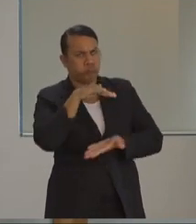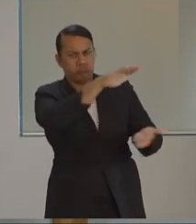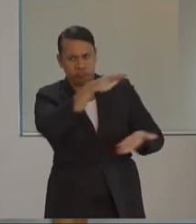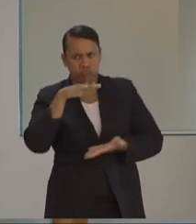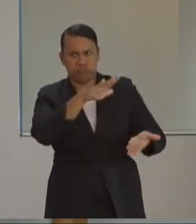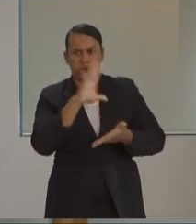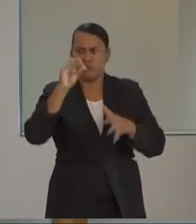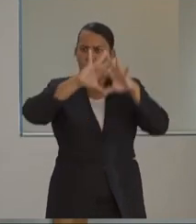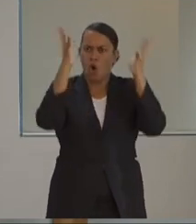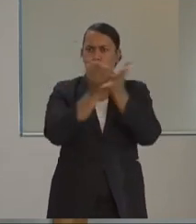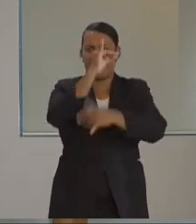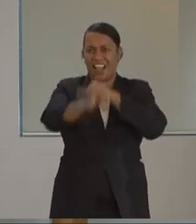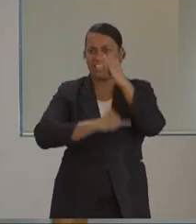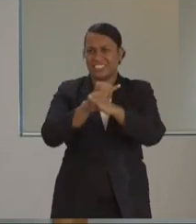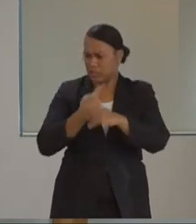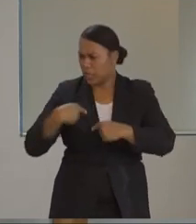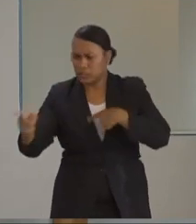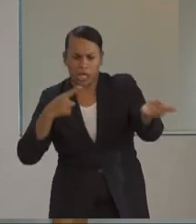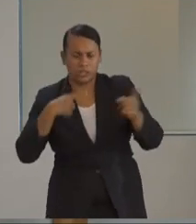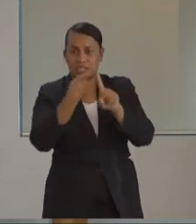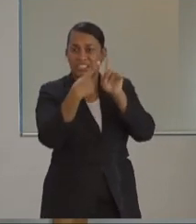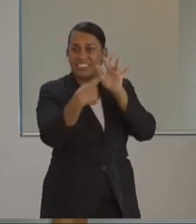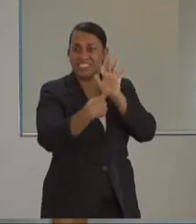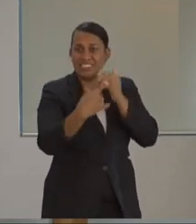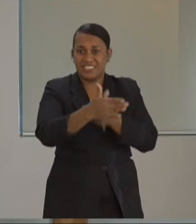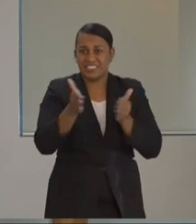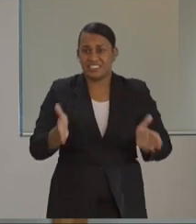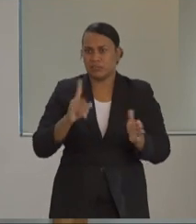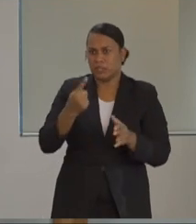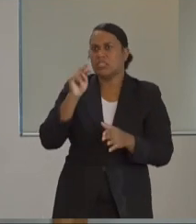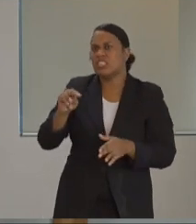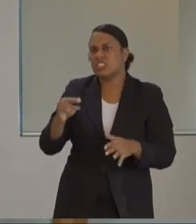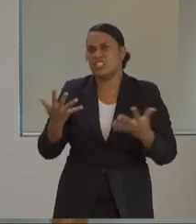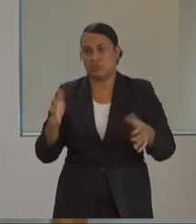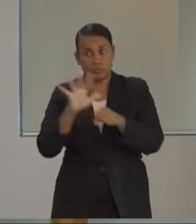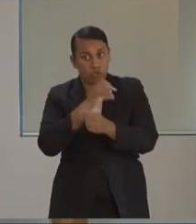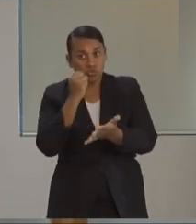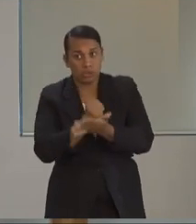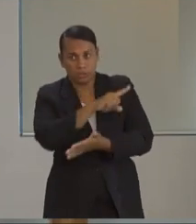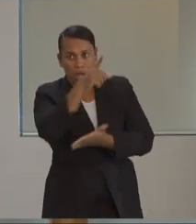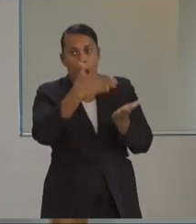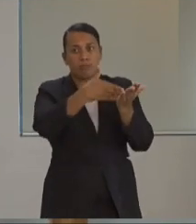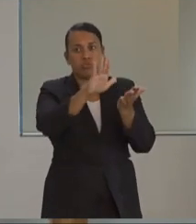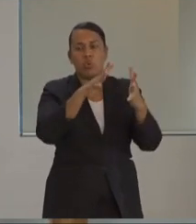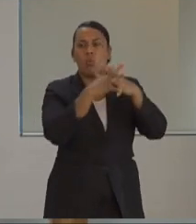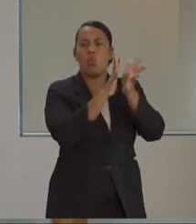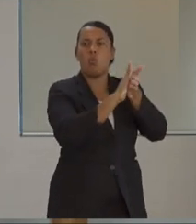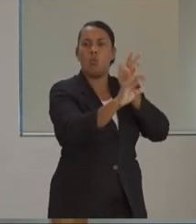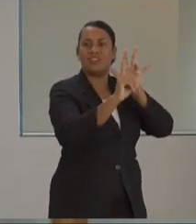kits. But we also have to make sure that these testing kits are those that are recognised by WHO. So WHO gives us guidance.